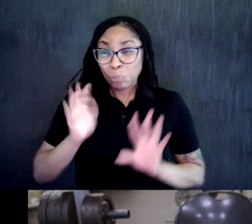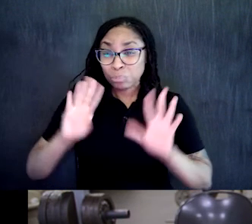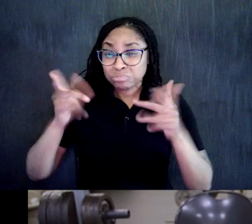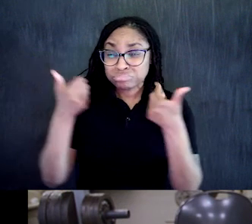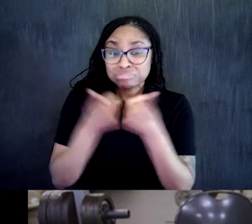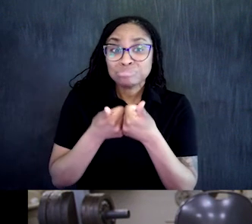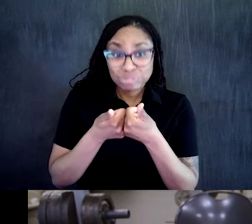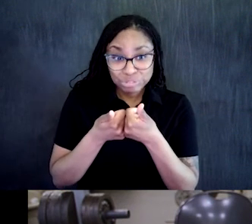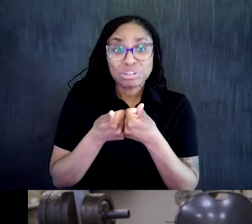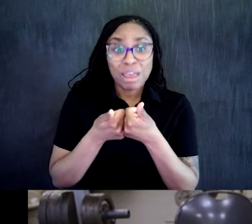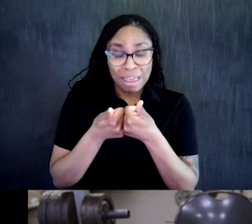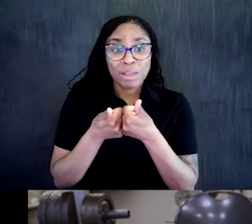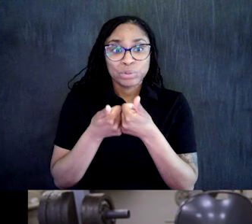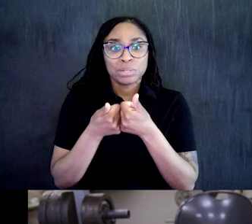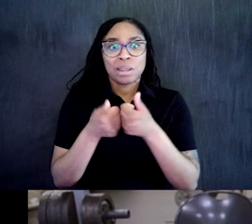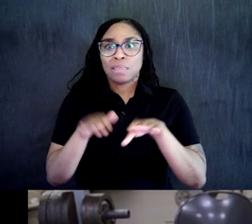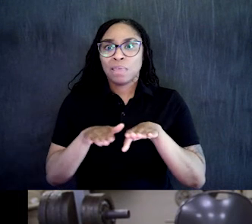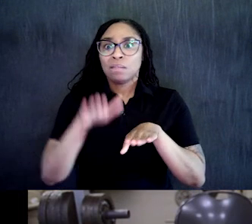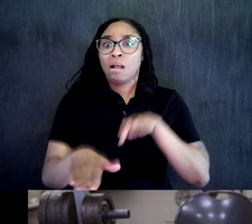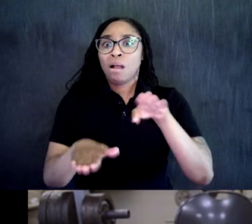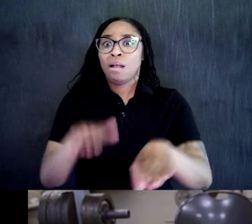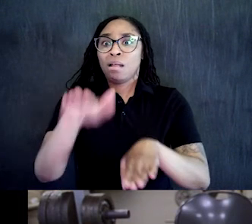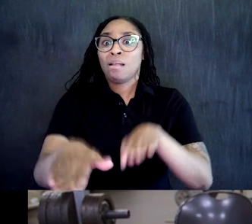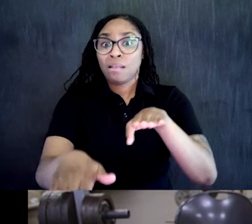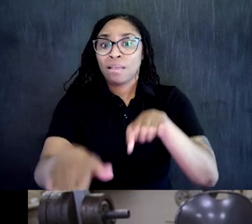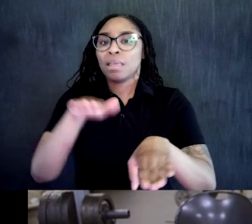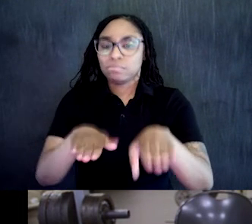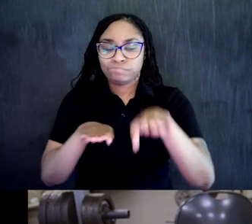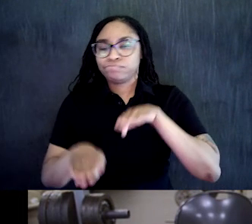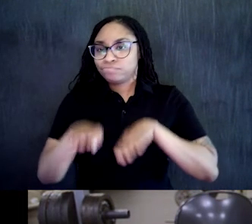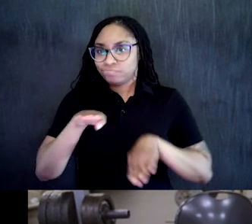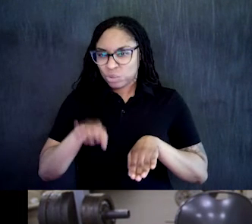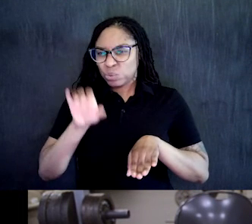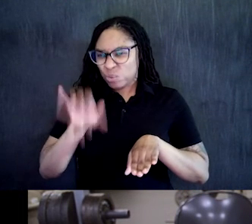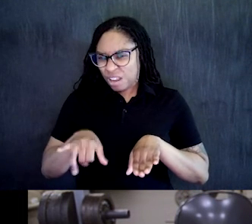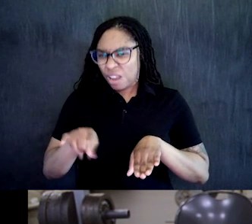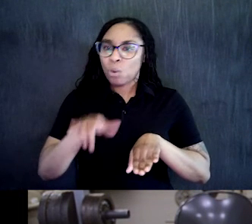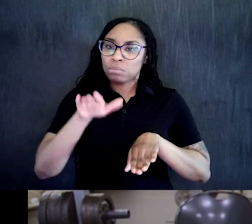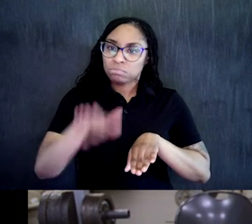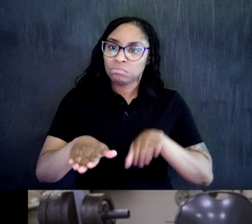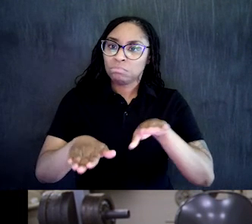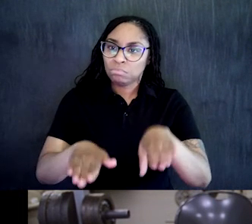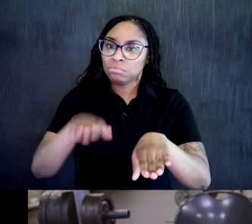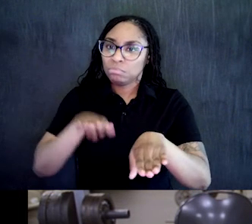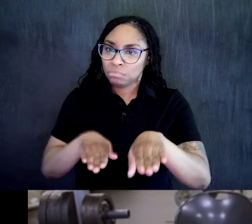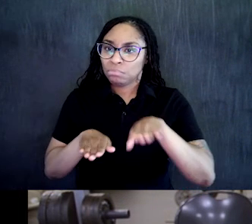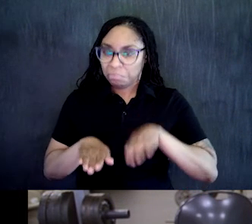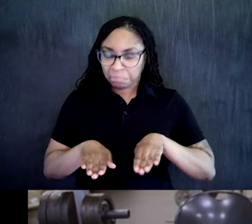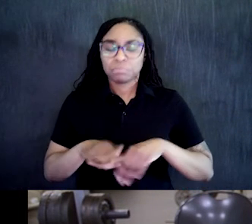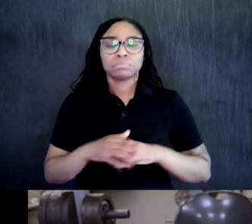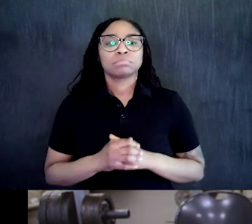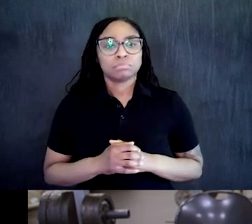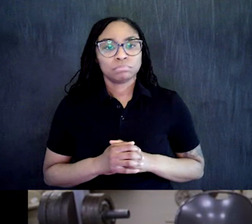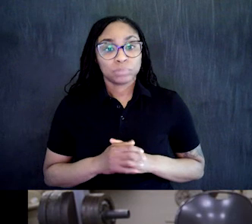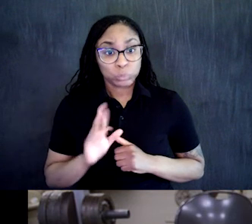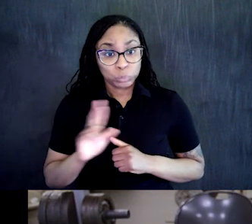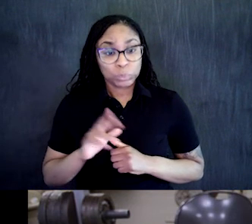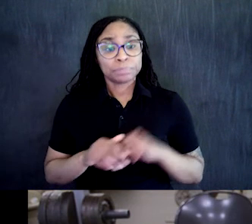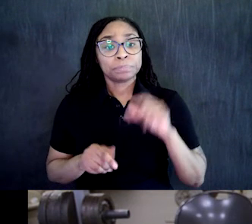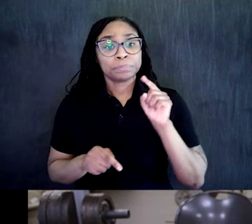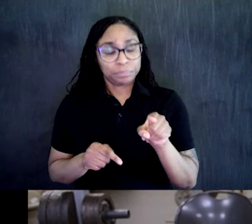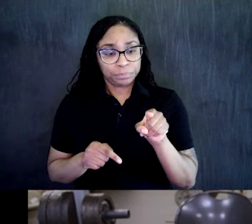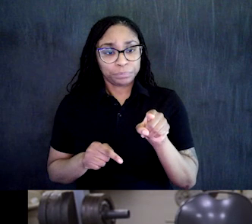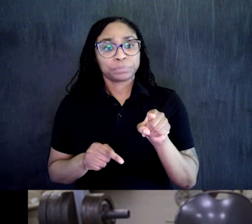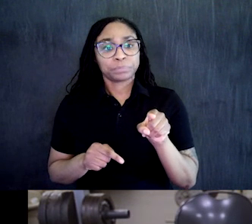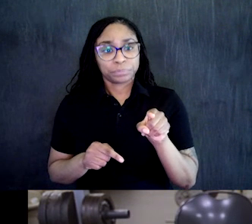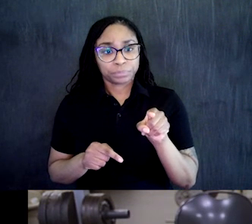steps out and back in. Okay. So we're ready. So we're going to lift. Here we go.